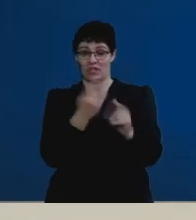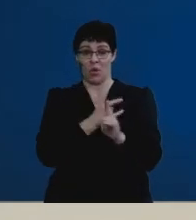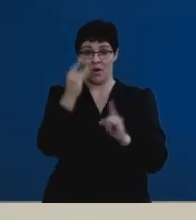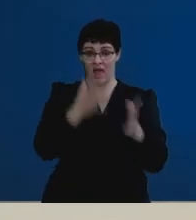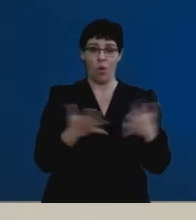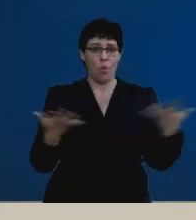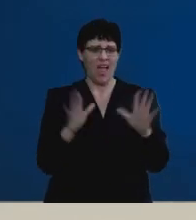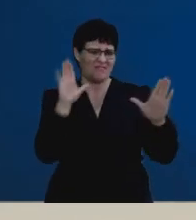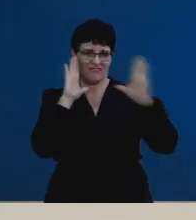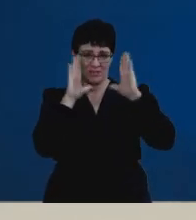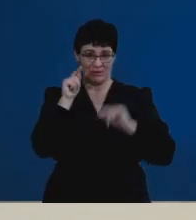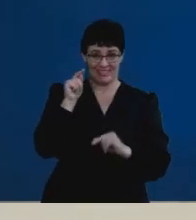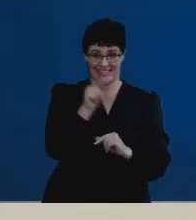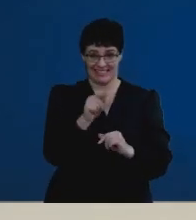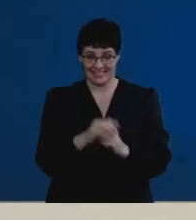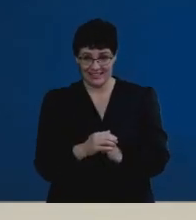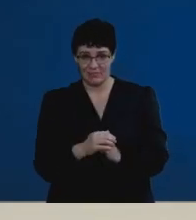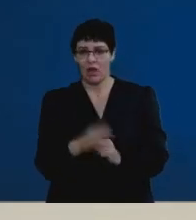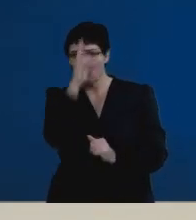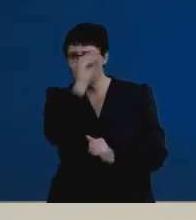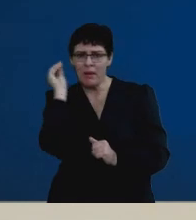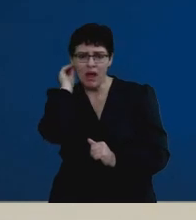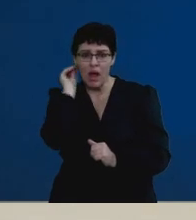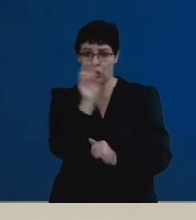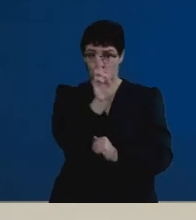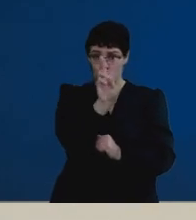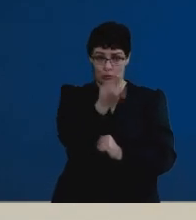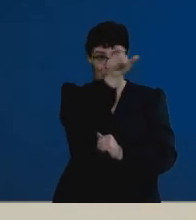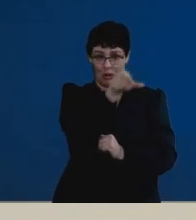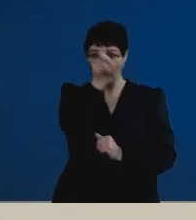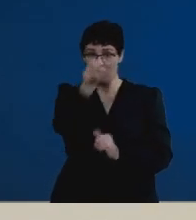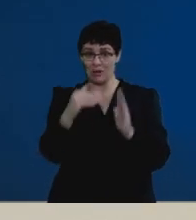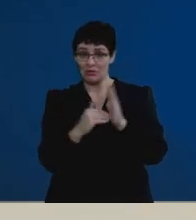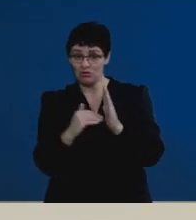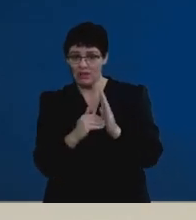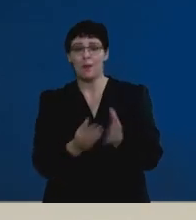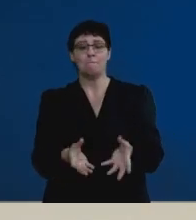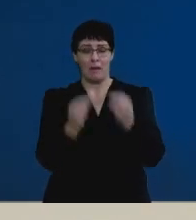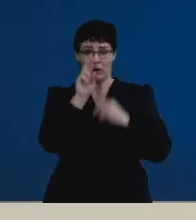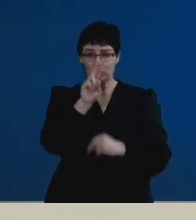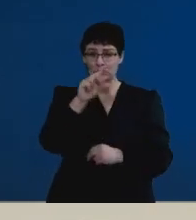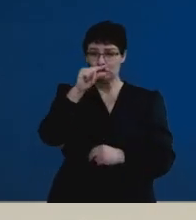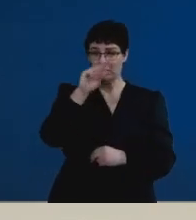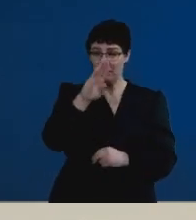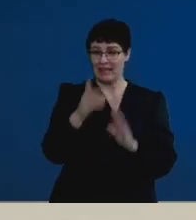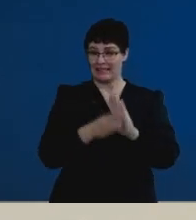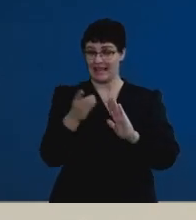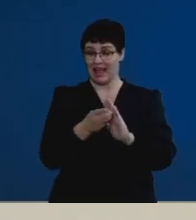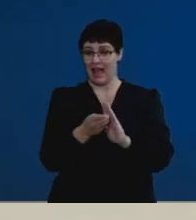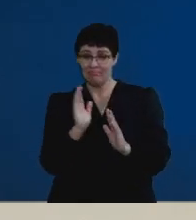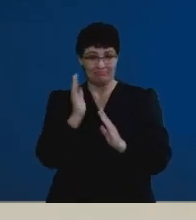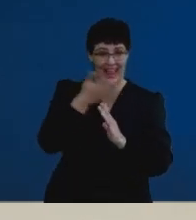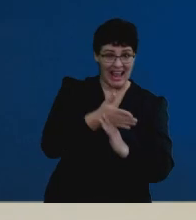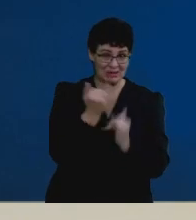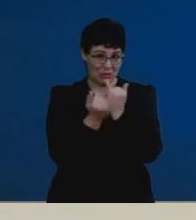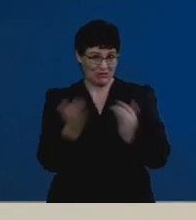Facebook page. And remember, two matriculants get to win two gigs of data, guys. So, go on and enter the